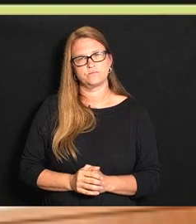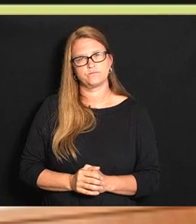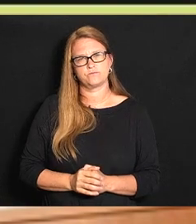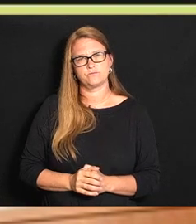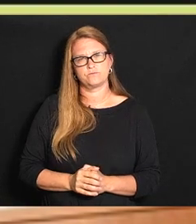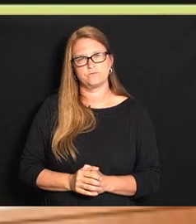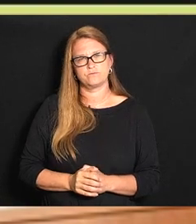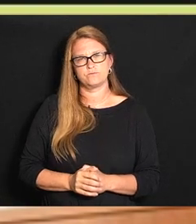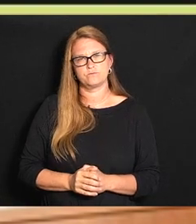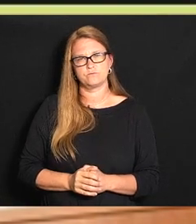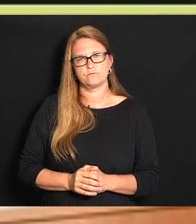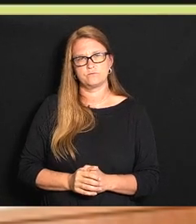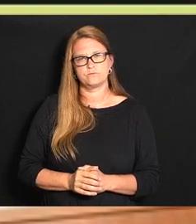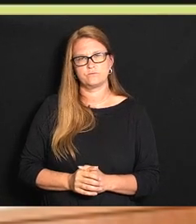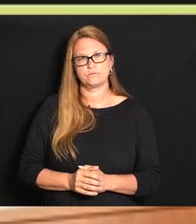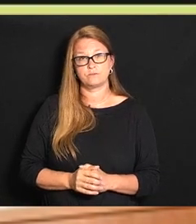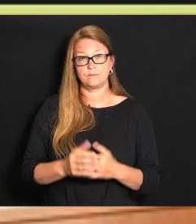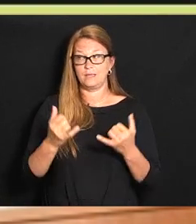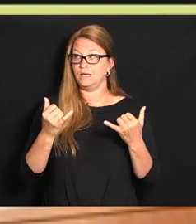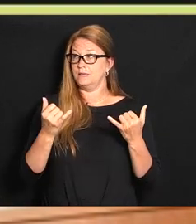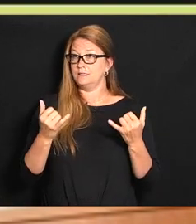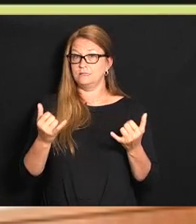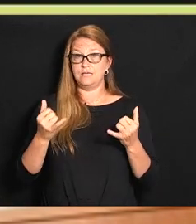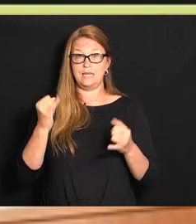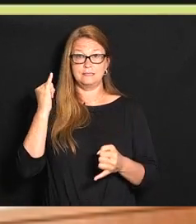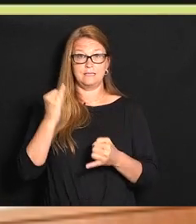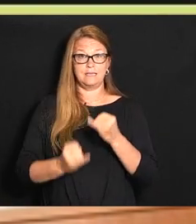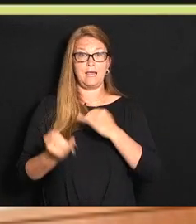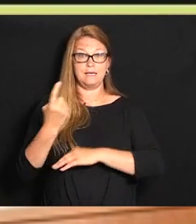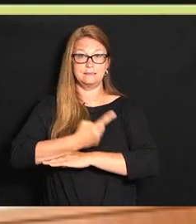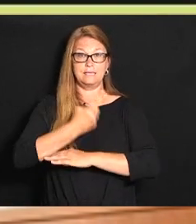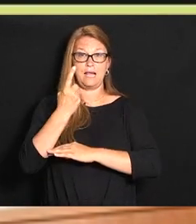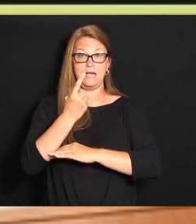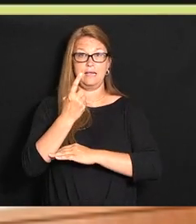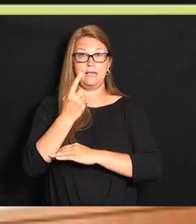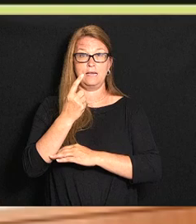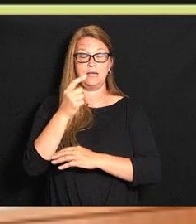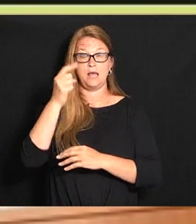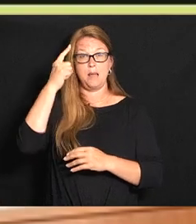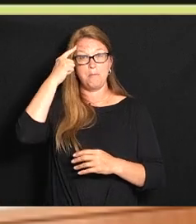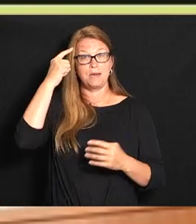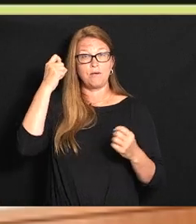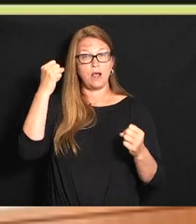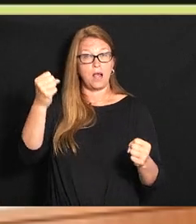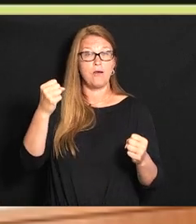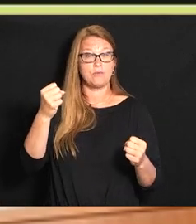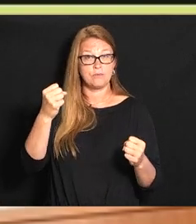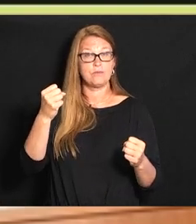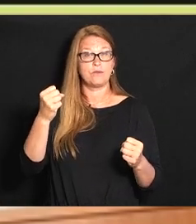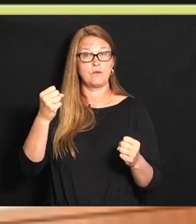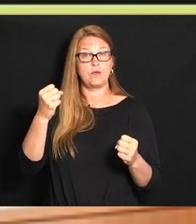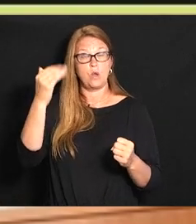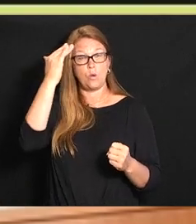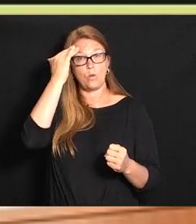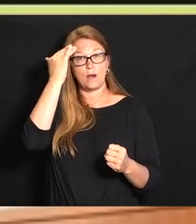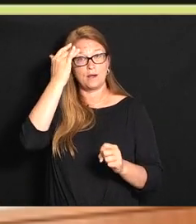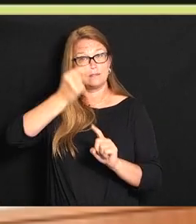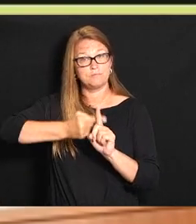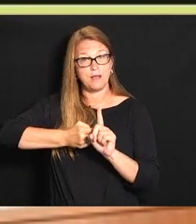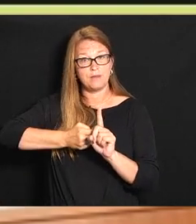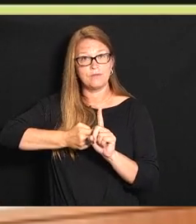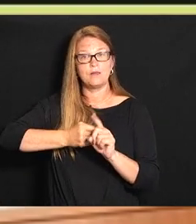this is the last day of mental health awareness month we know that COVID has had a significant impact